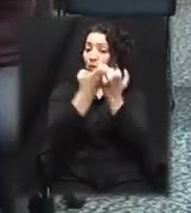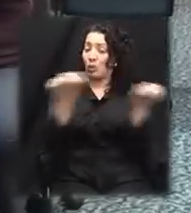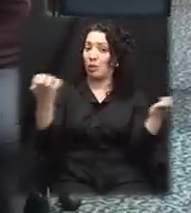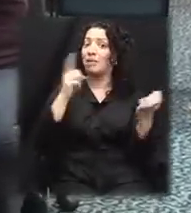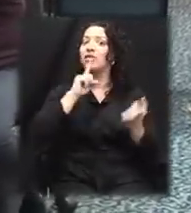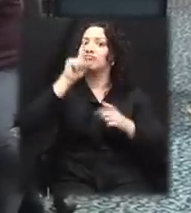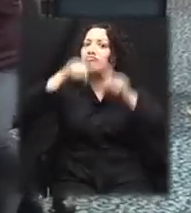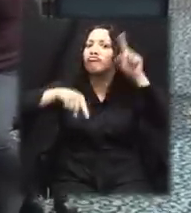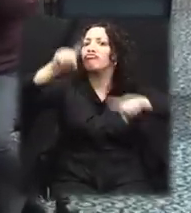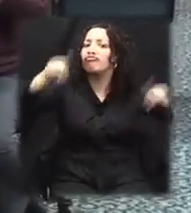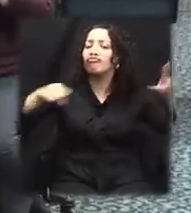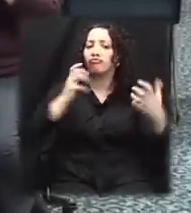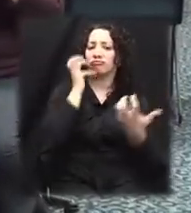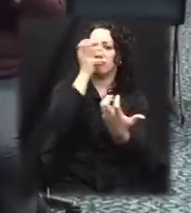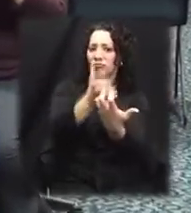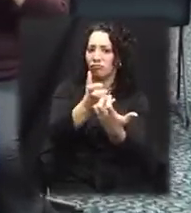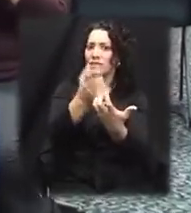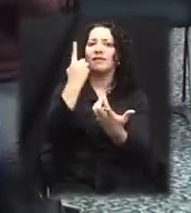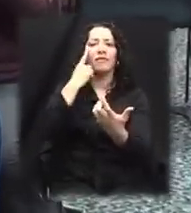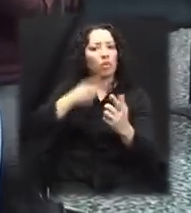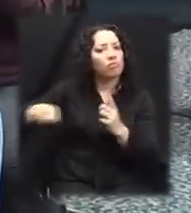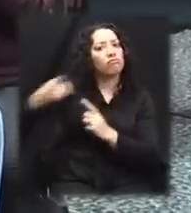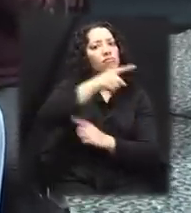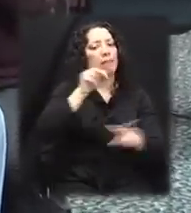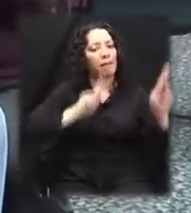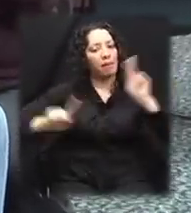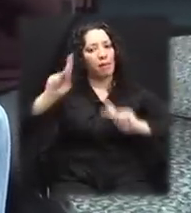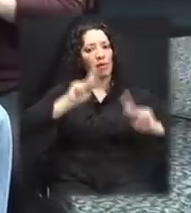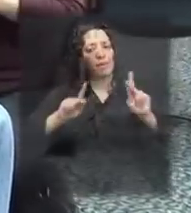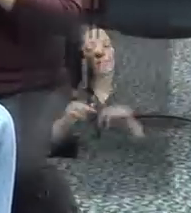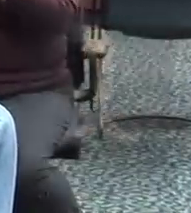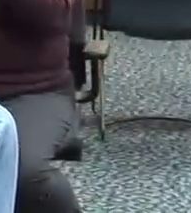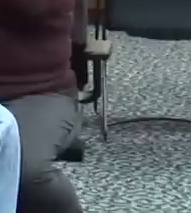technology solution will be suitable for all deafblind people.